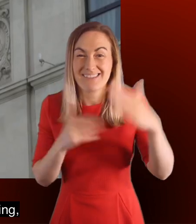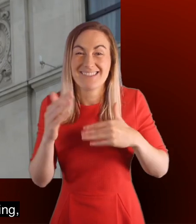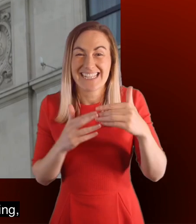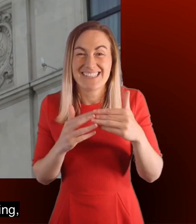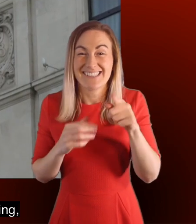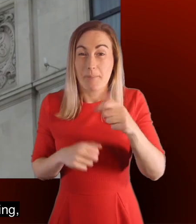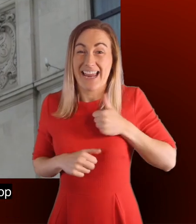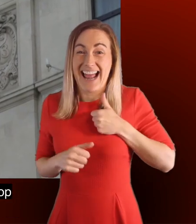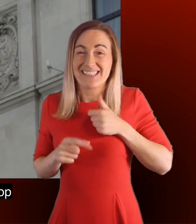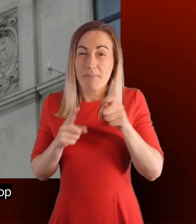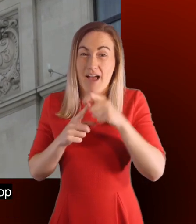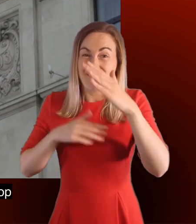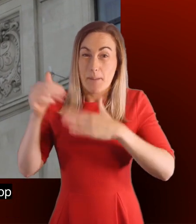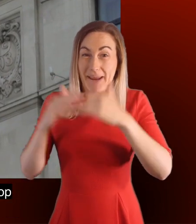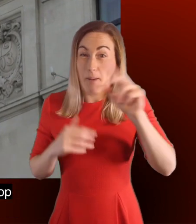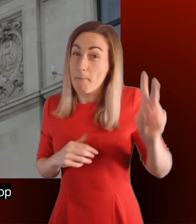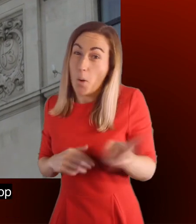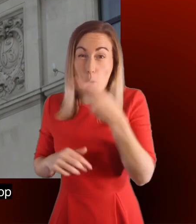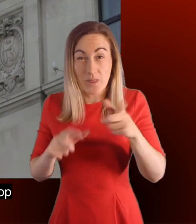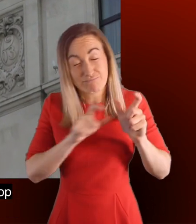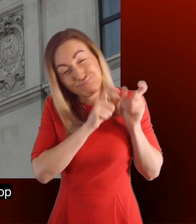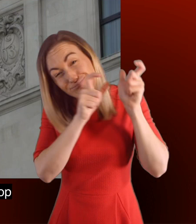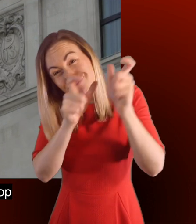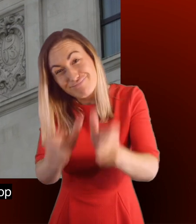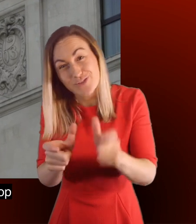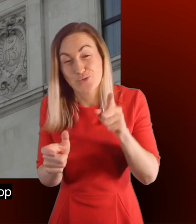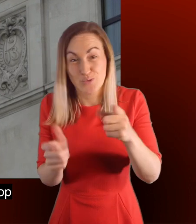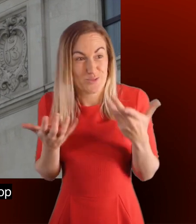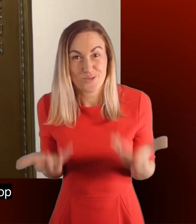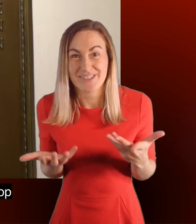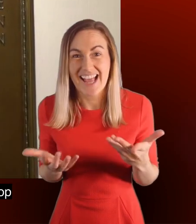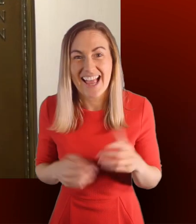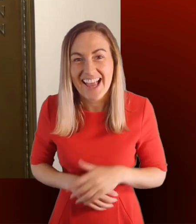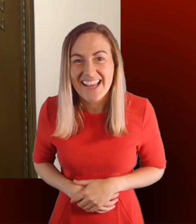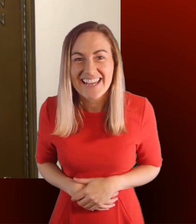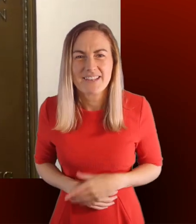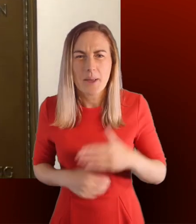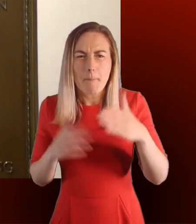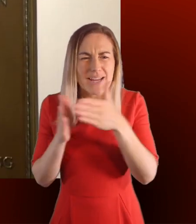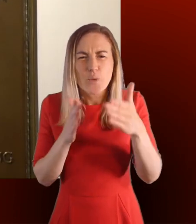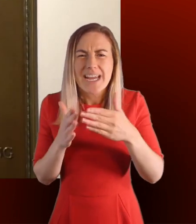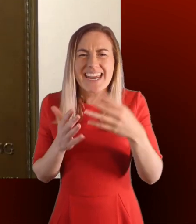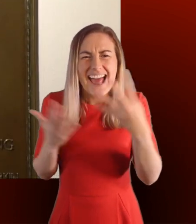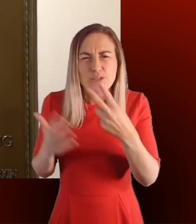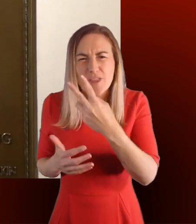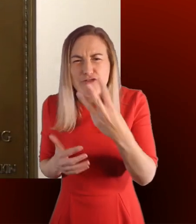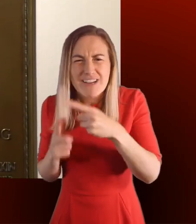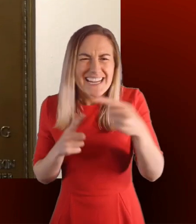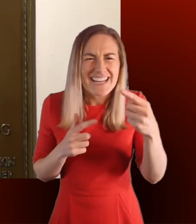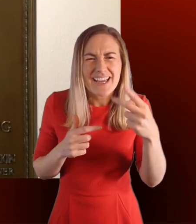Canadian Pacific Building whose name remains at the top of the building to this day. Between 1923 and